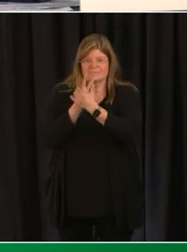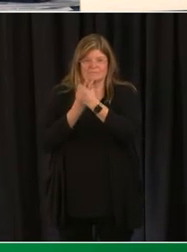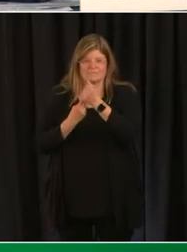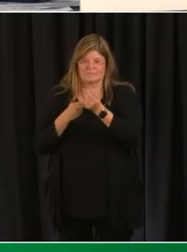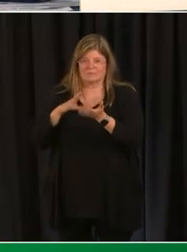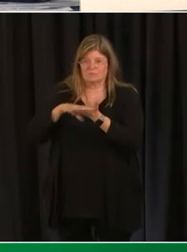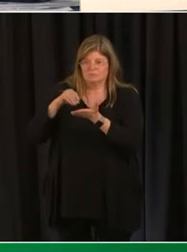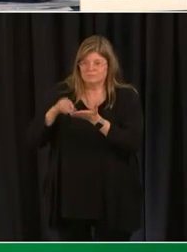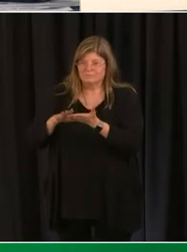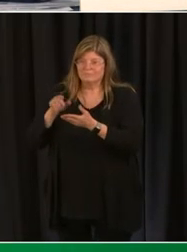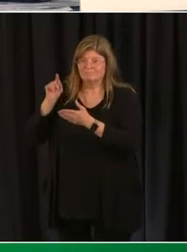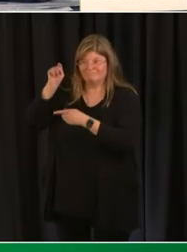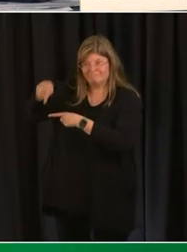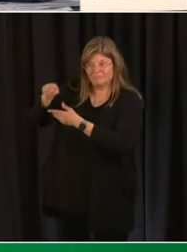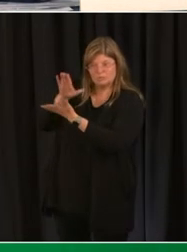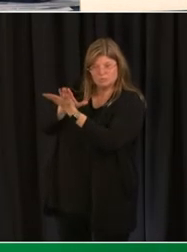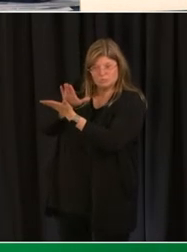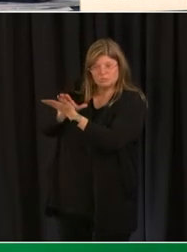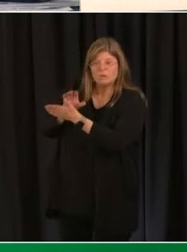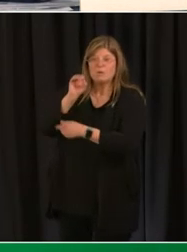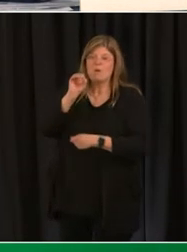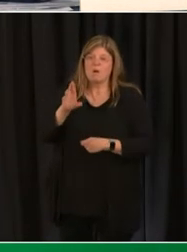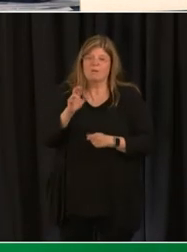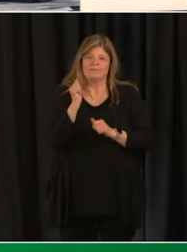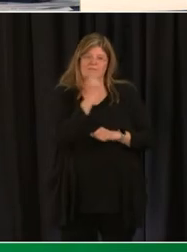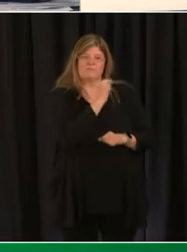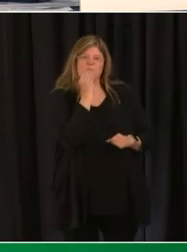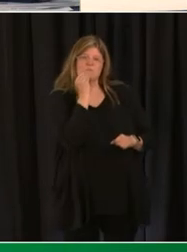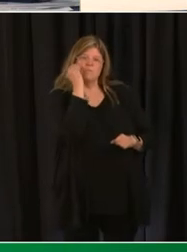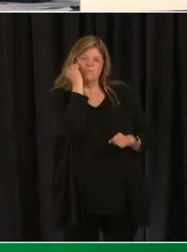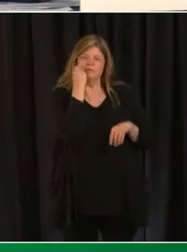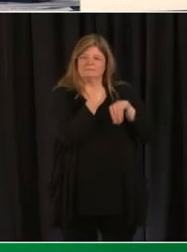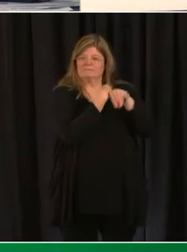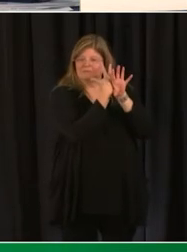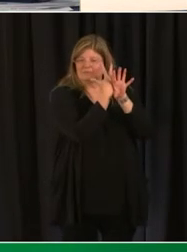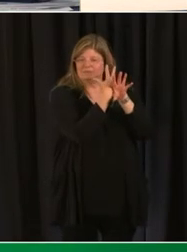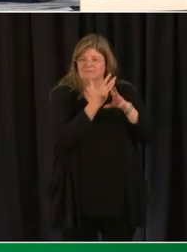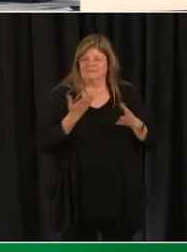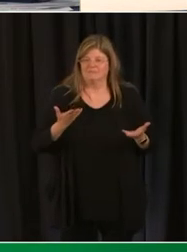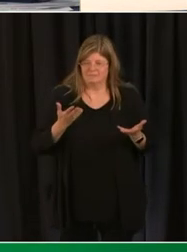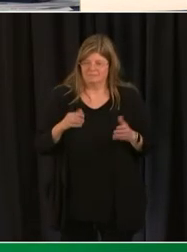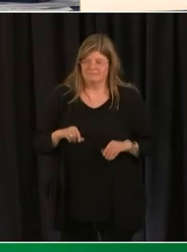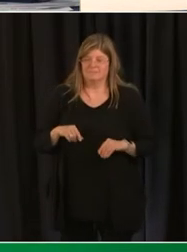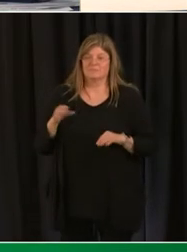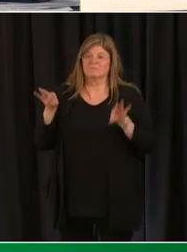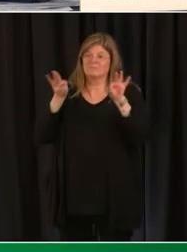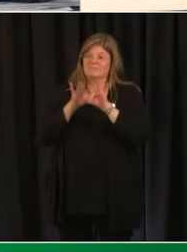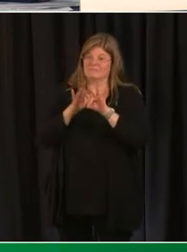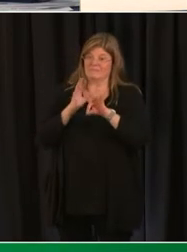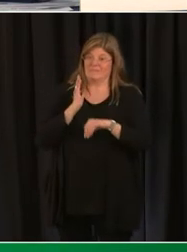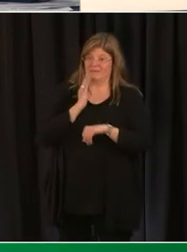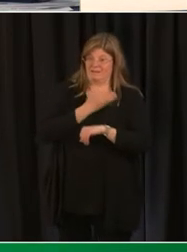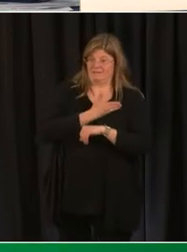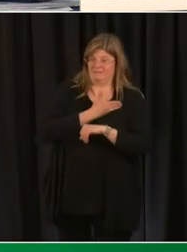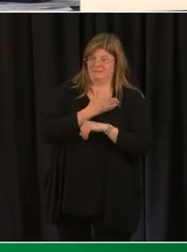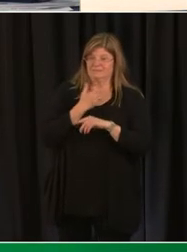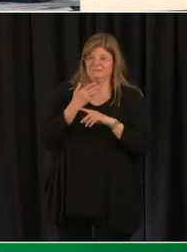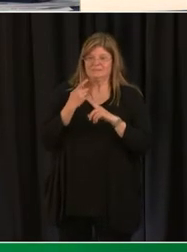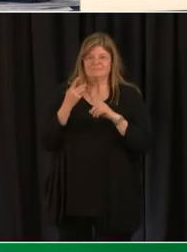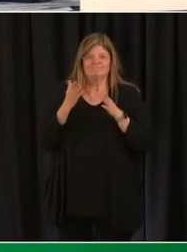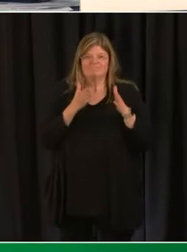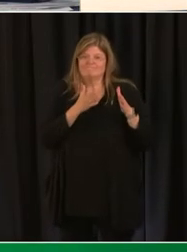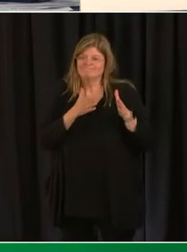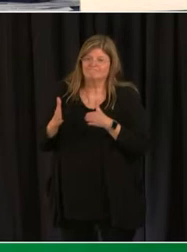students that are in-person and also those students are learning remotely. It's also important to note that our default planning for the